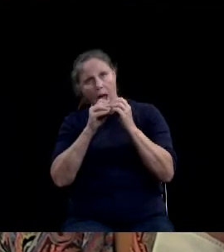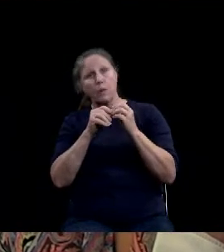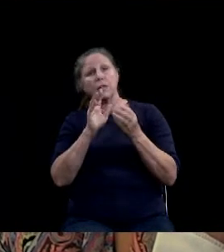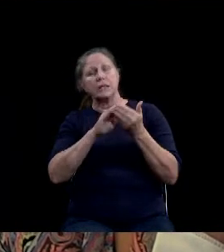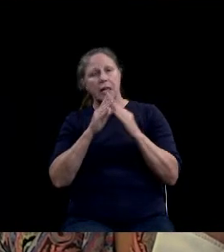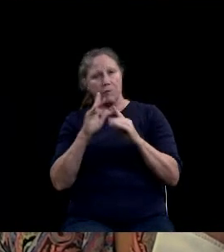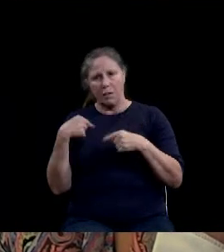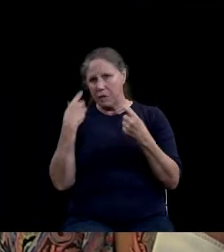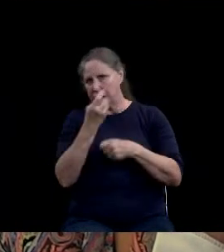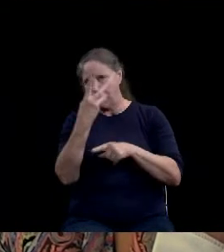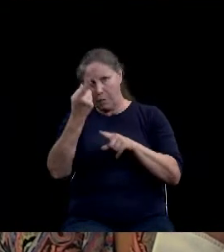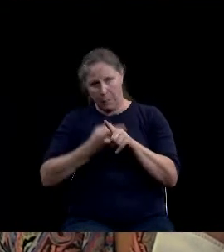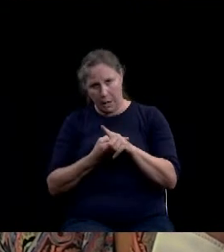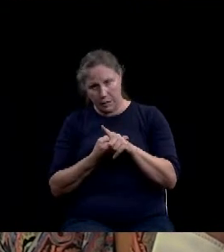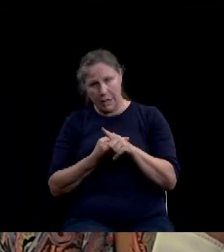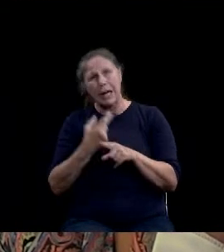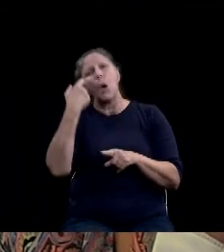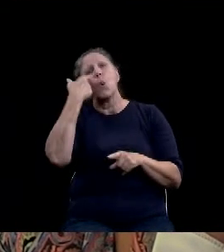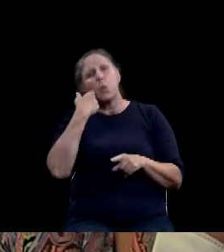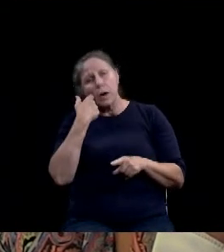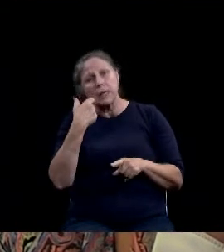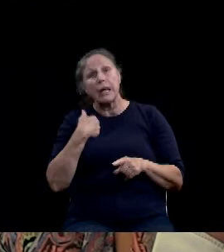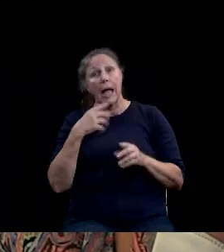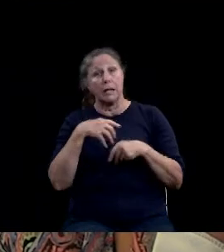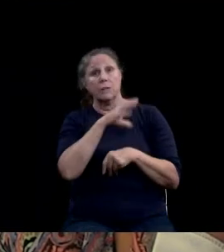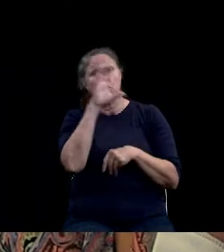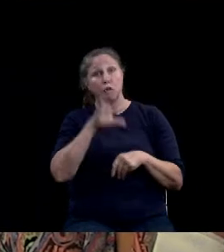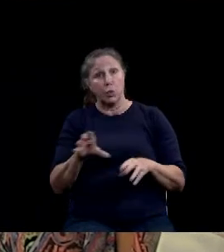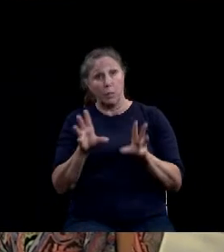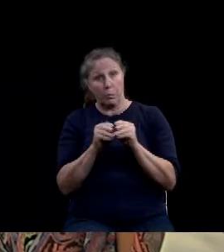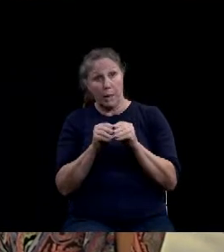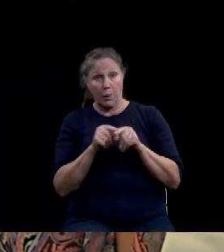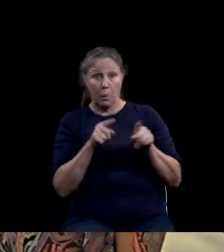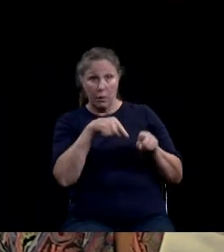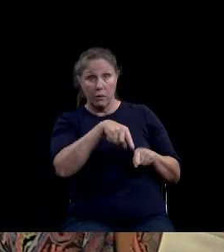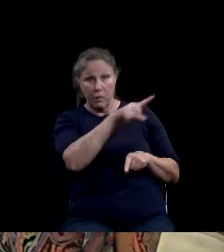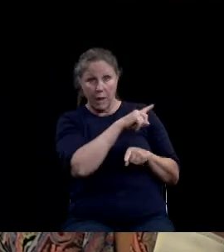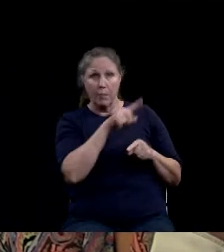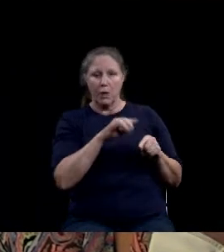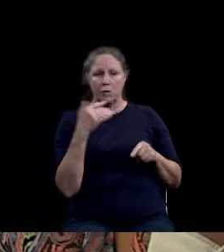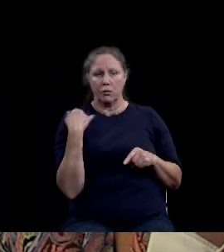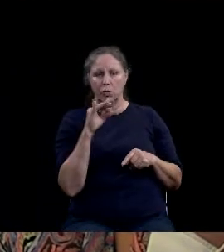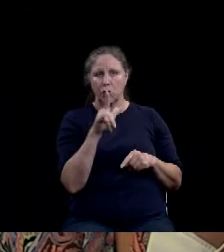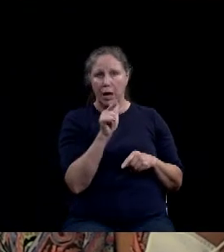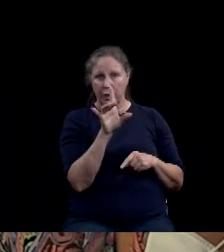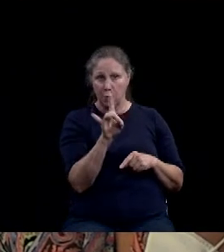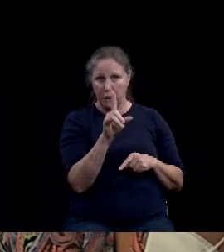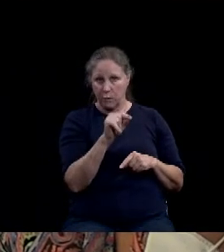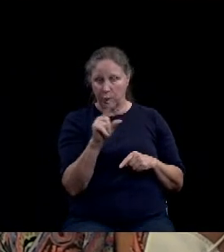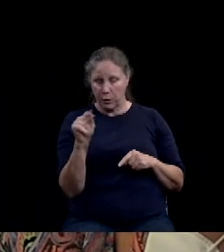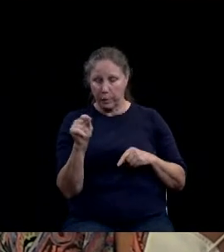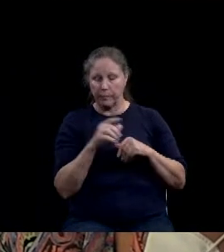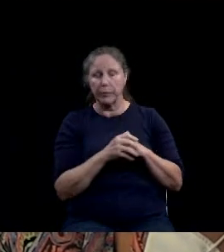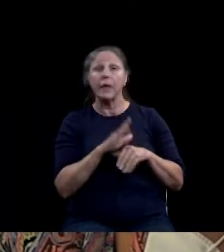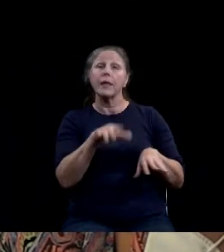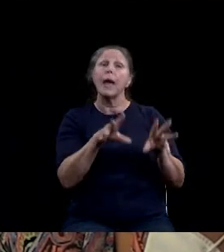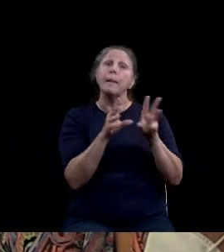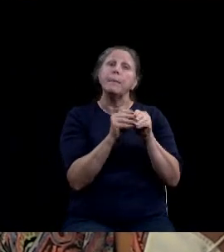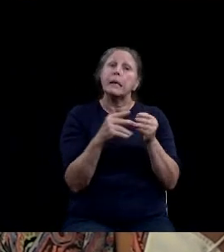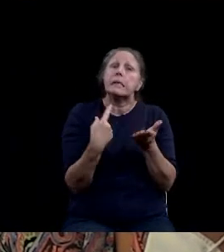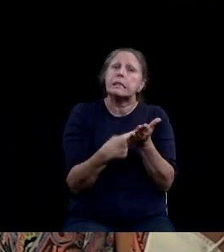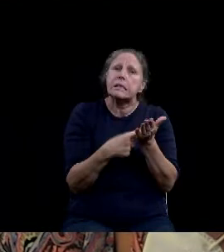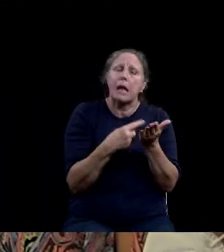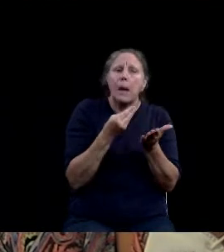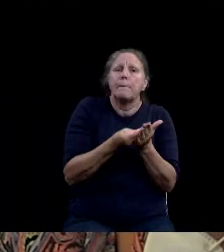Zoom meeting with the city manager and city attorneys on July 28th of 2020. The meeting was to discuss purchasing the entire tract of land from the owners of